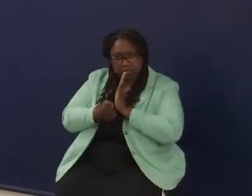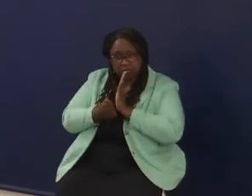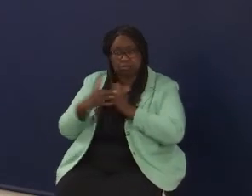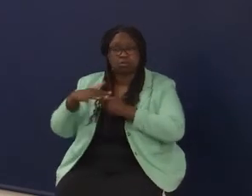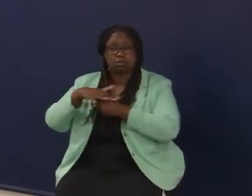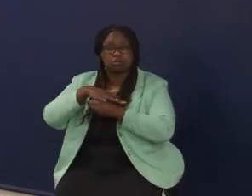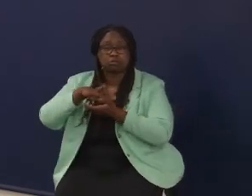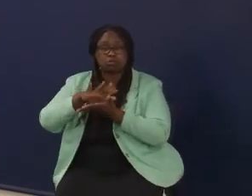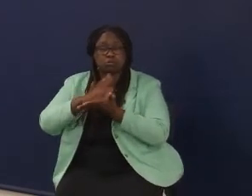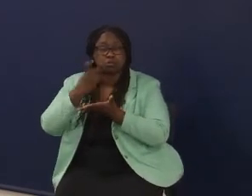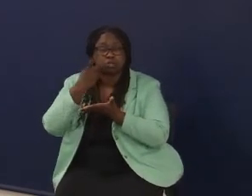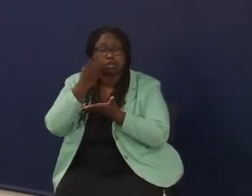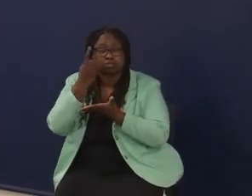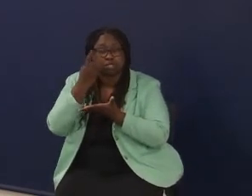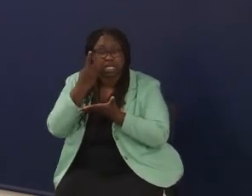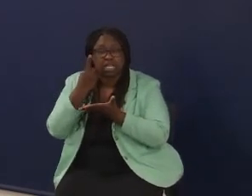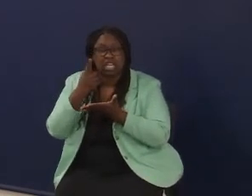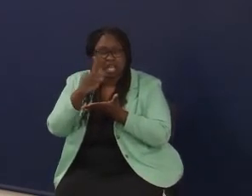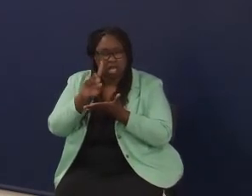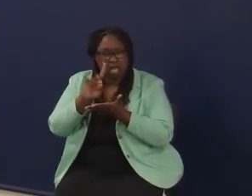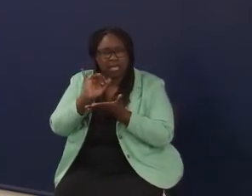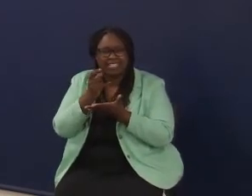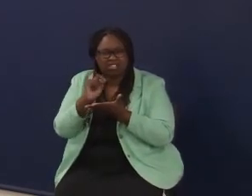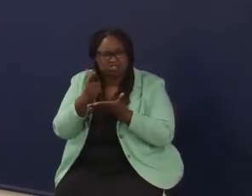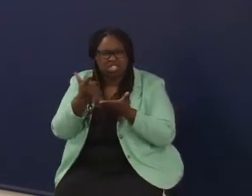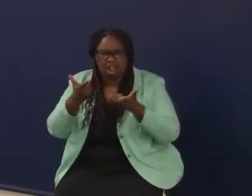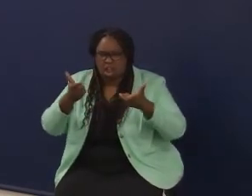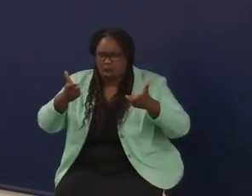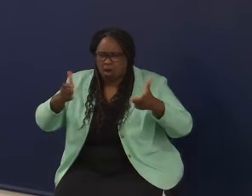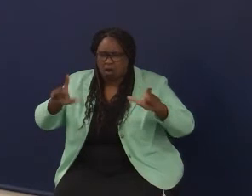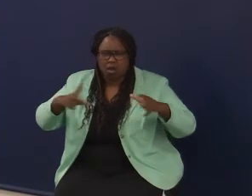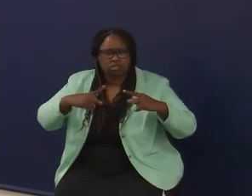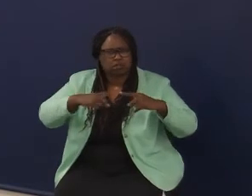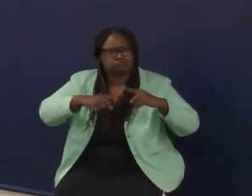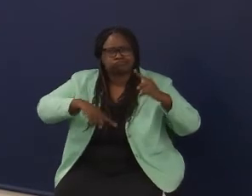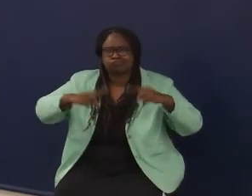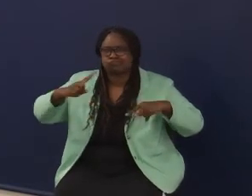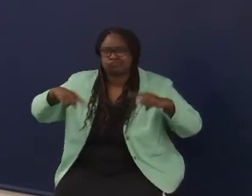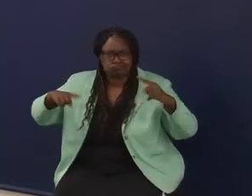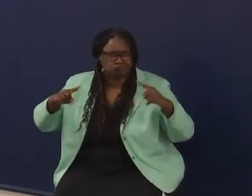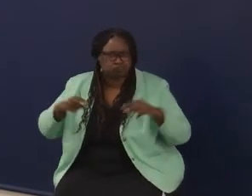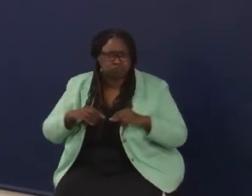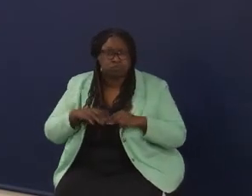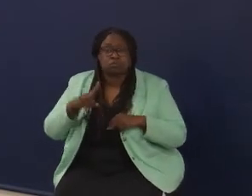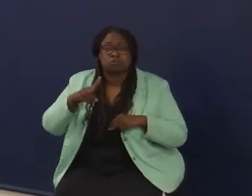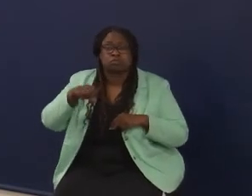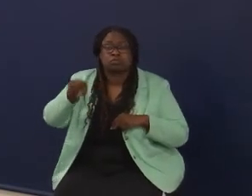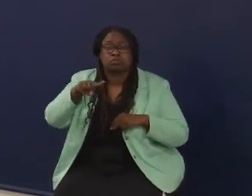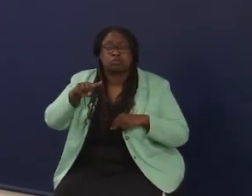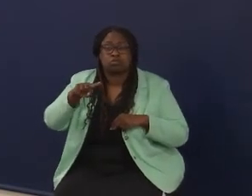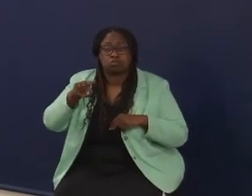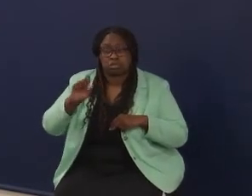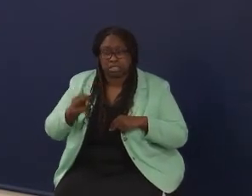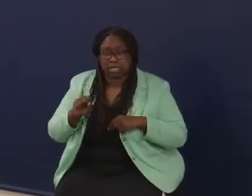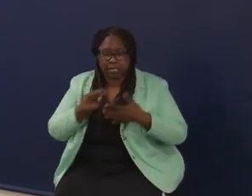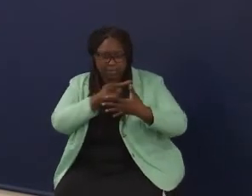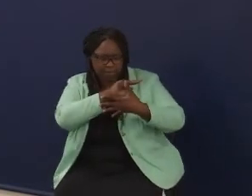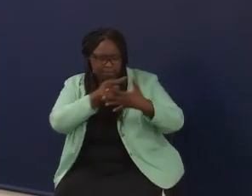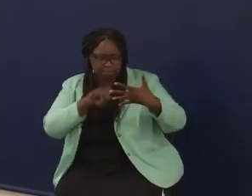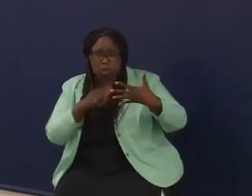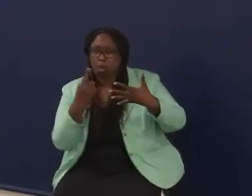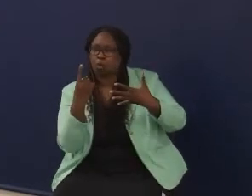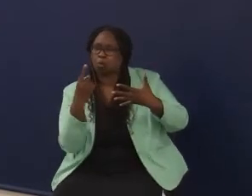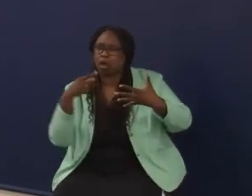we recognize there are differences across the district because it's such a large district. And so, you then have the opportunity to adopt one